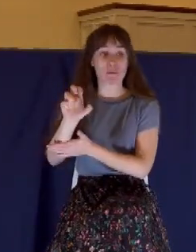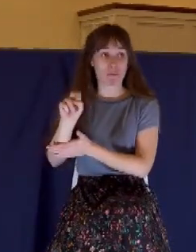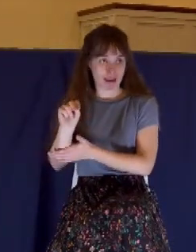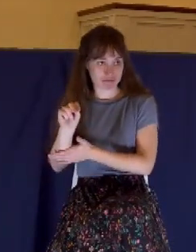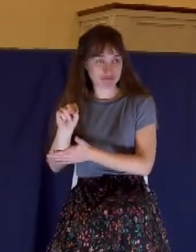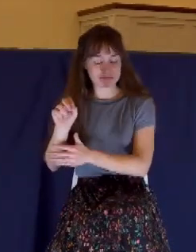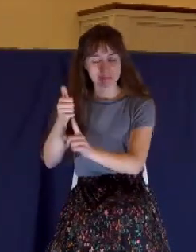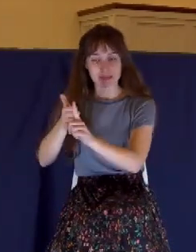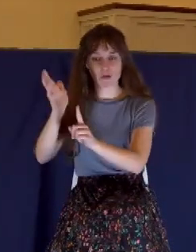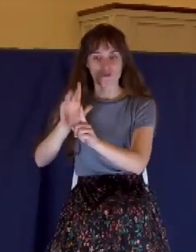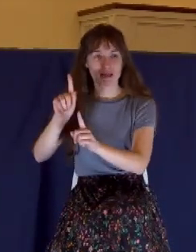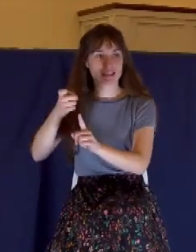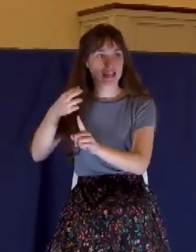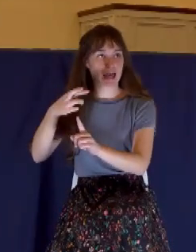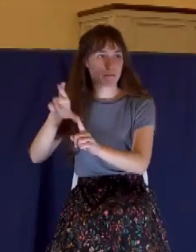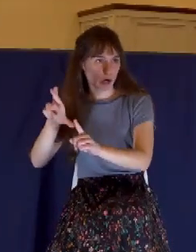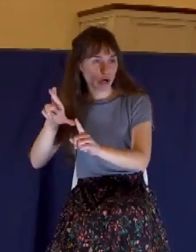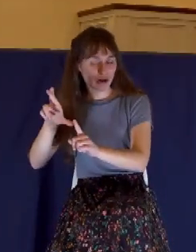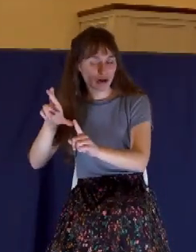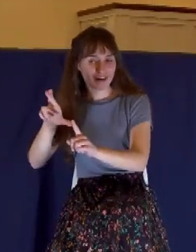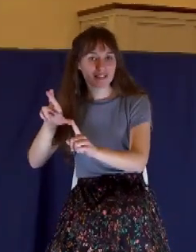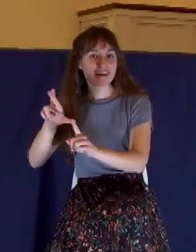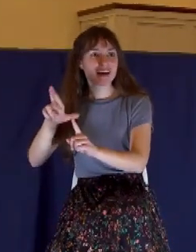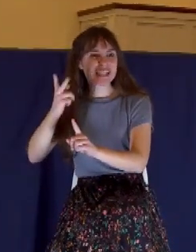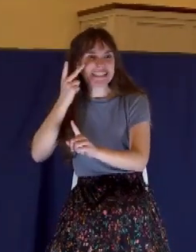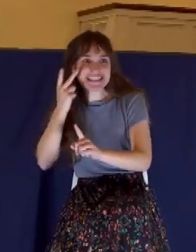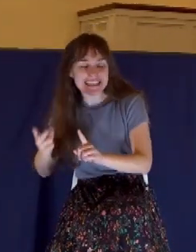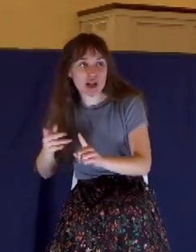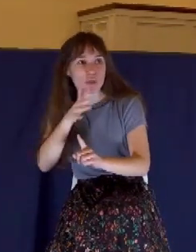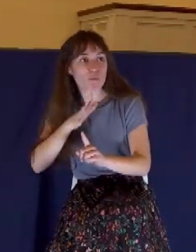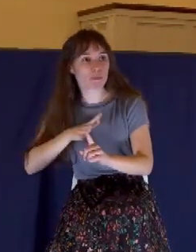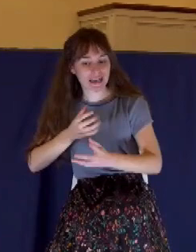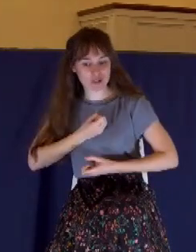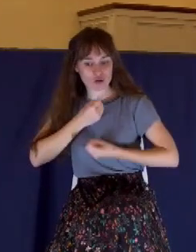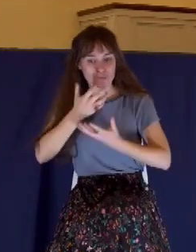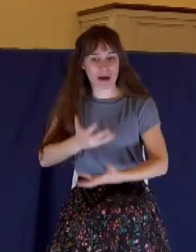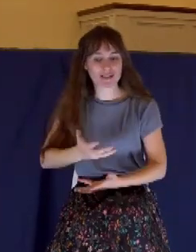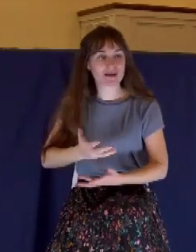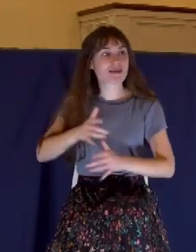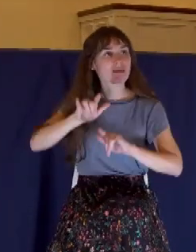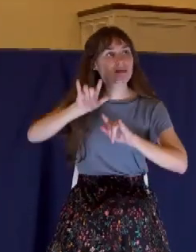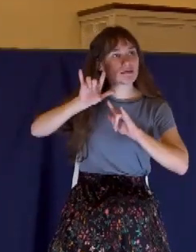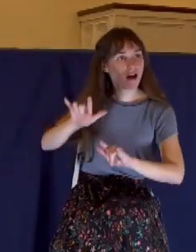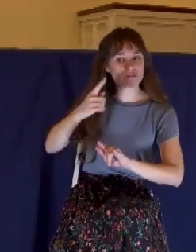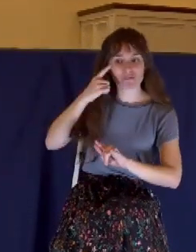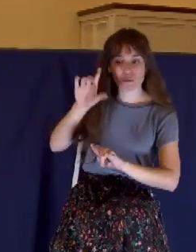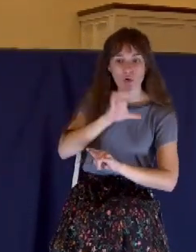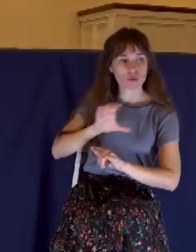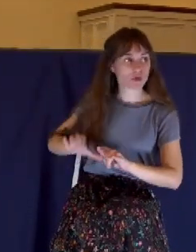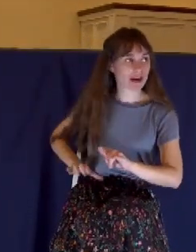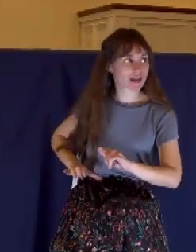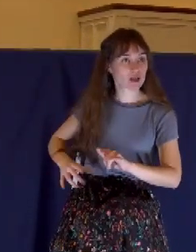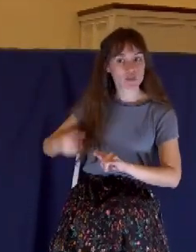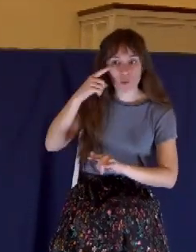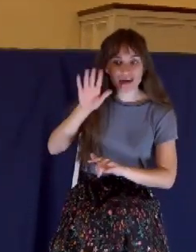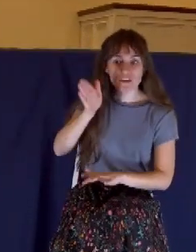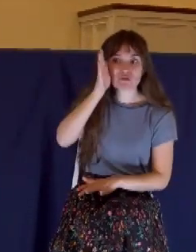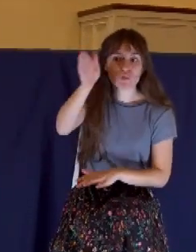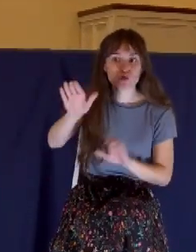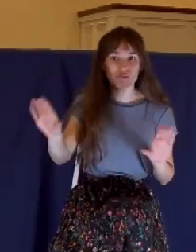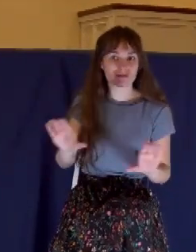she expresses her love to Christ for what He was about to do, not only for her,